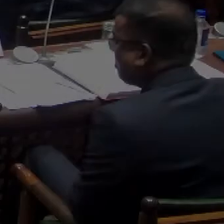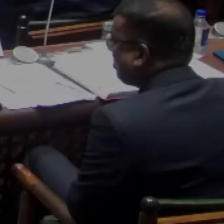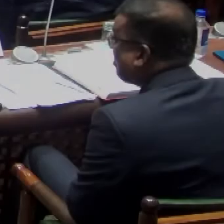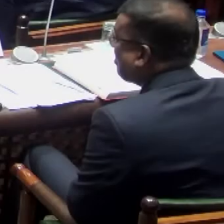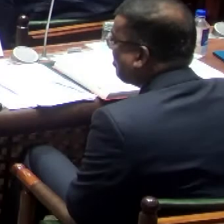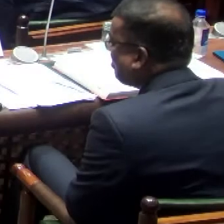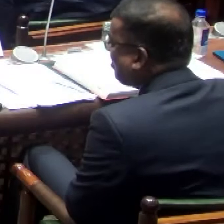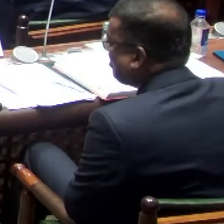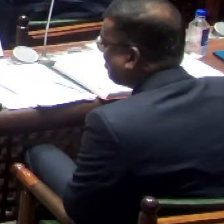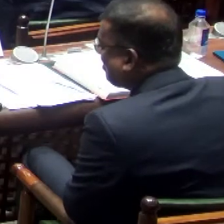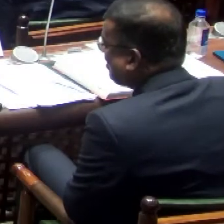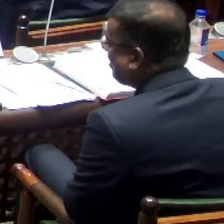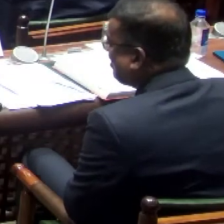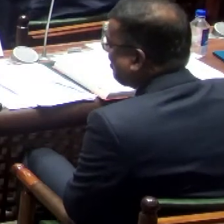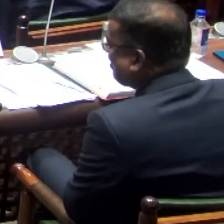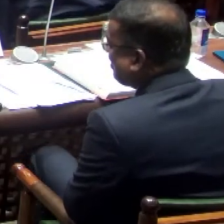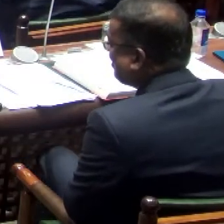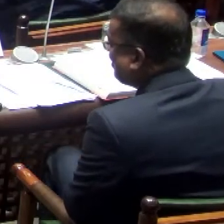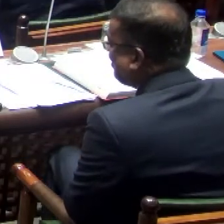Thank you, Mr Speaker Say.